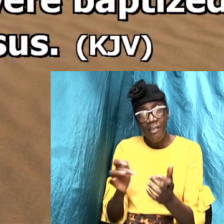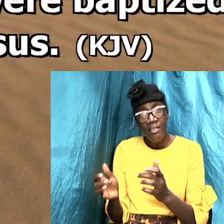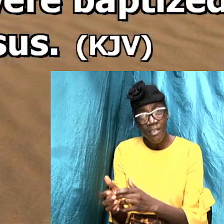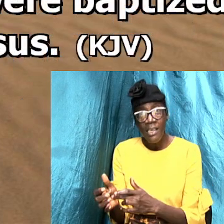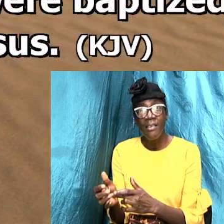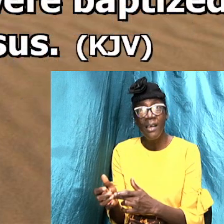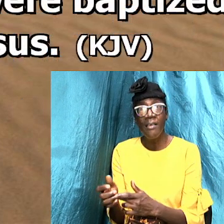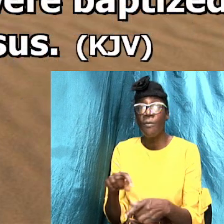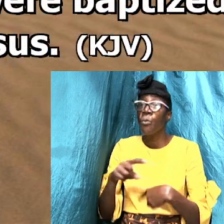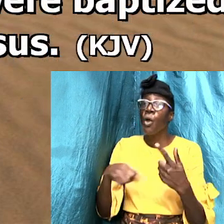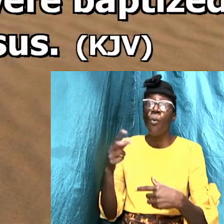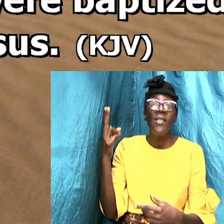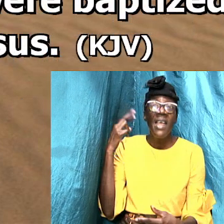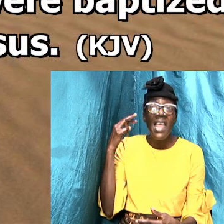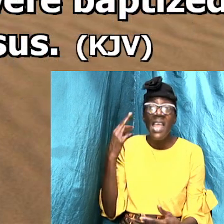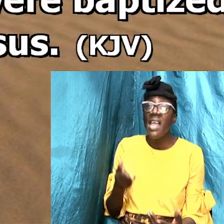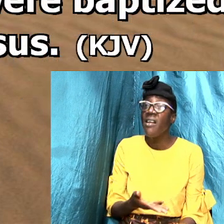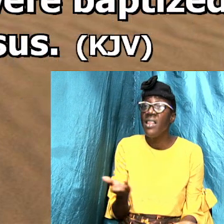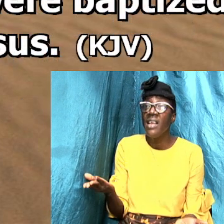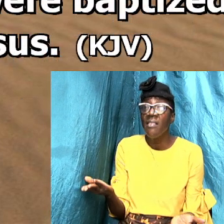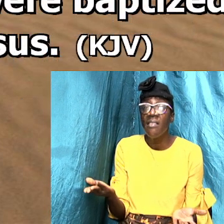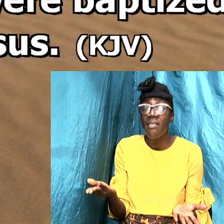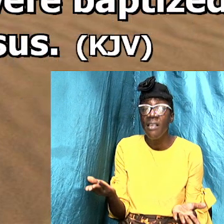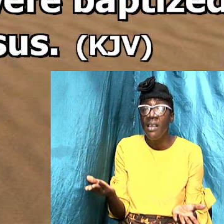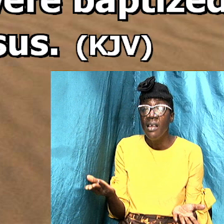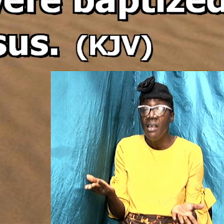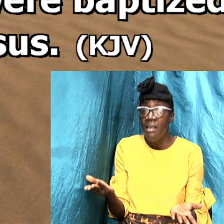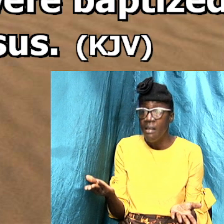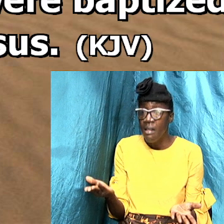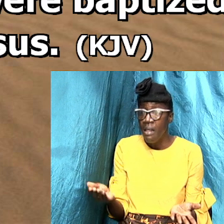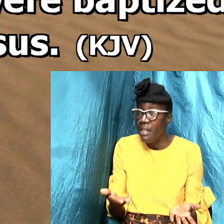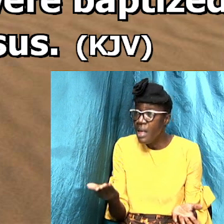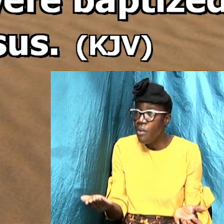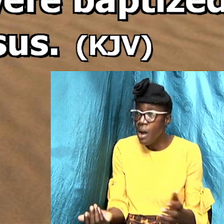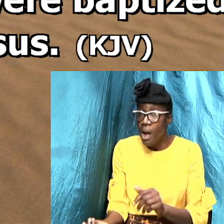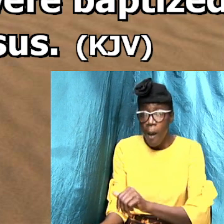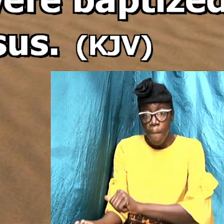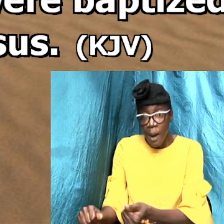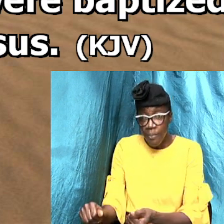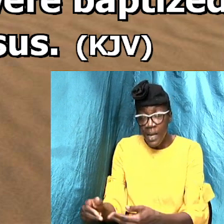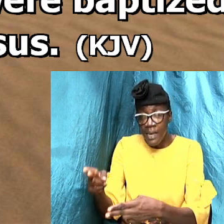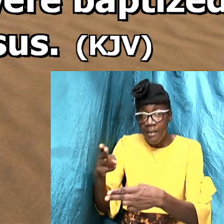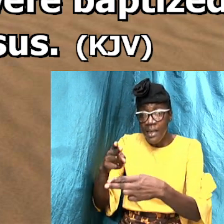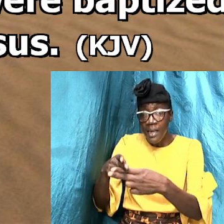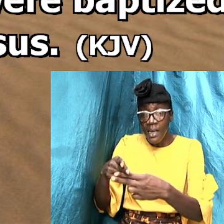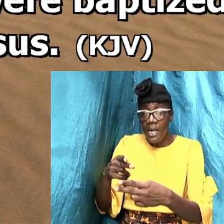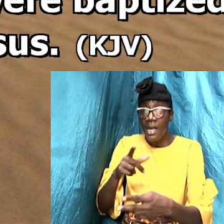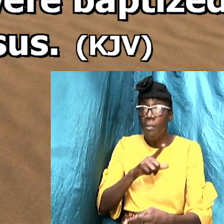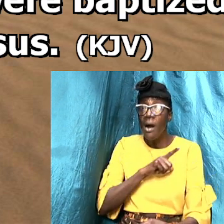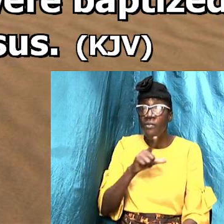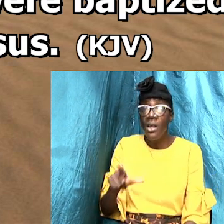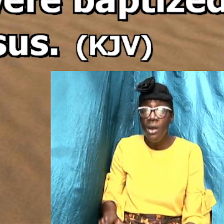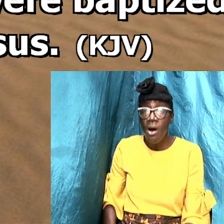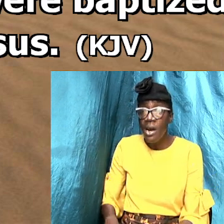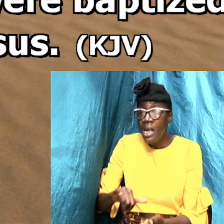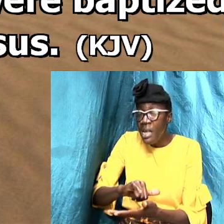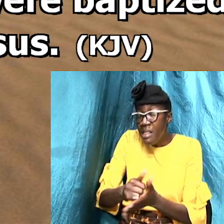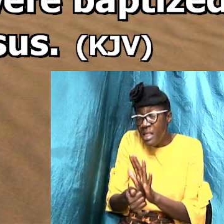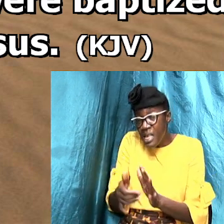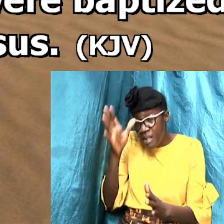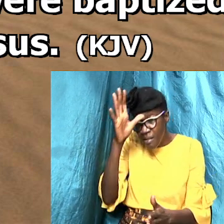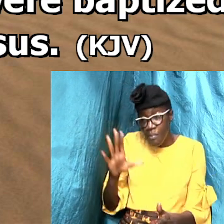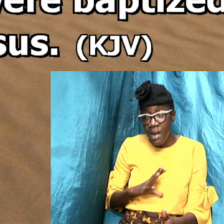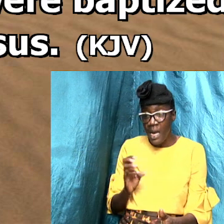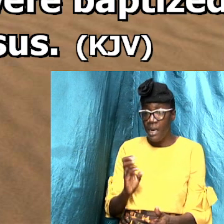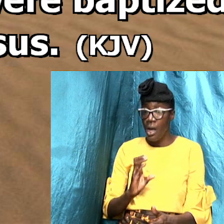when they heard this they were baptized in the name of so these men could have said look here